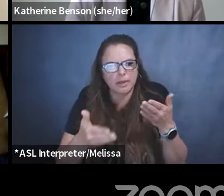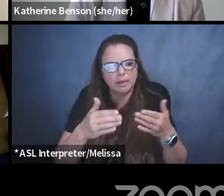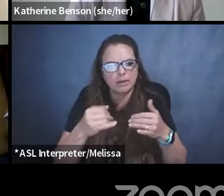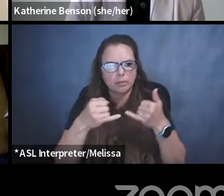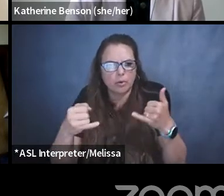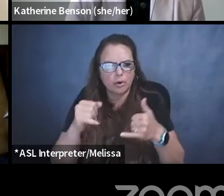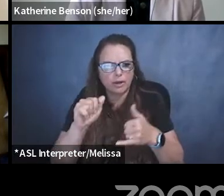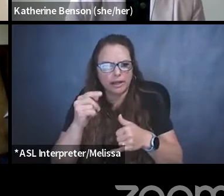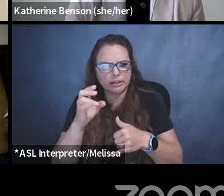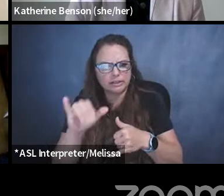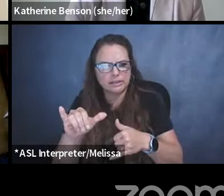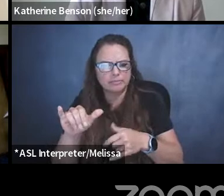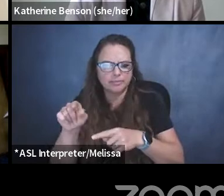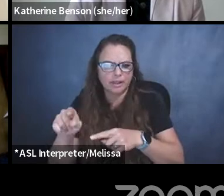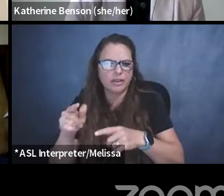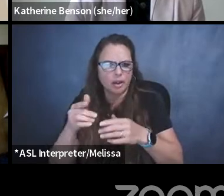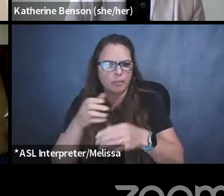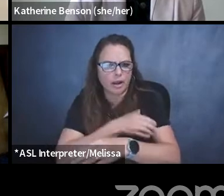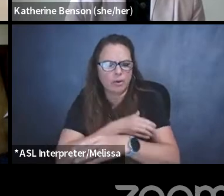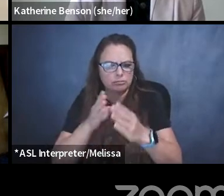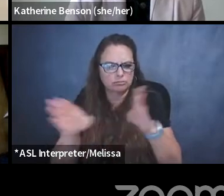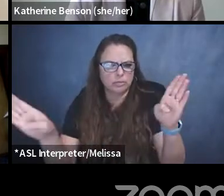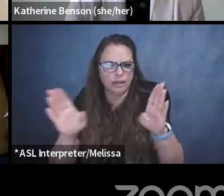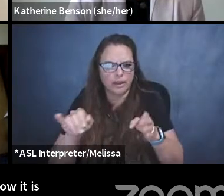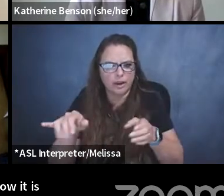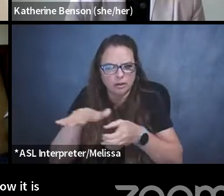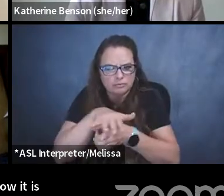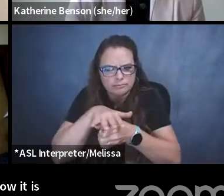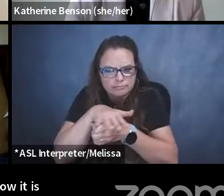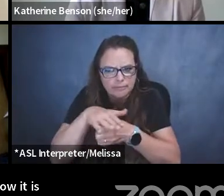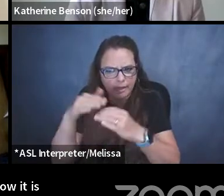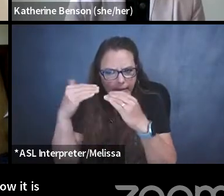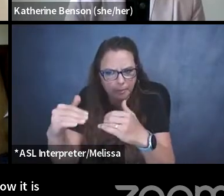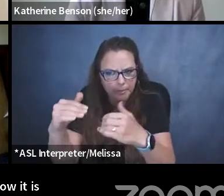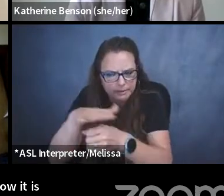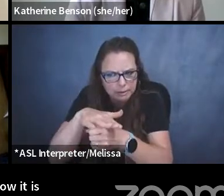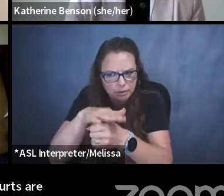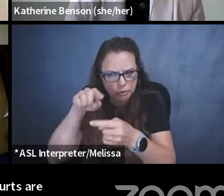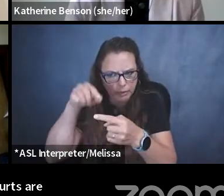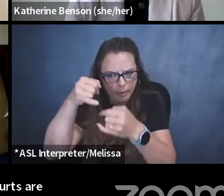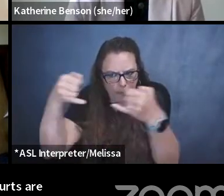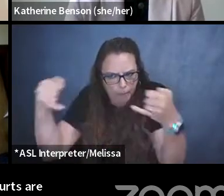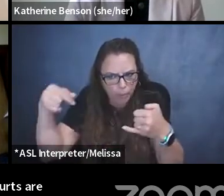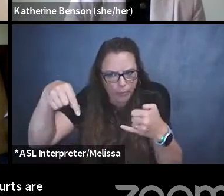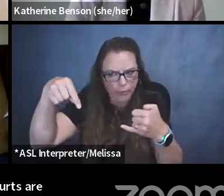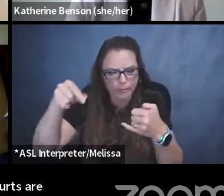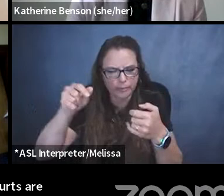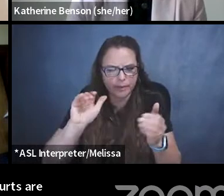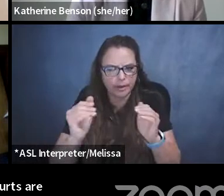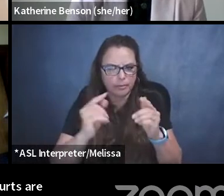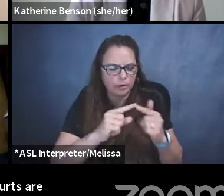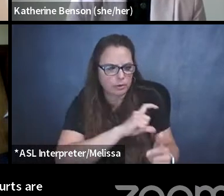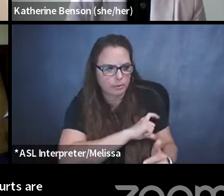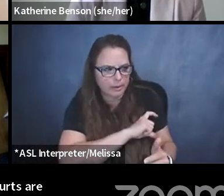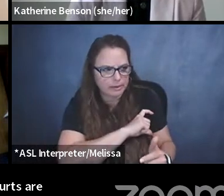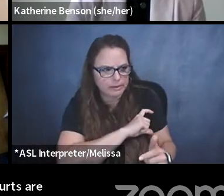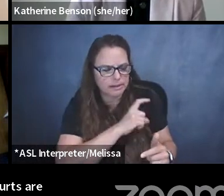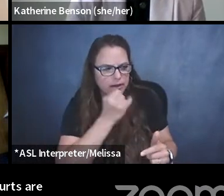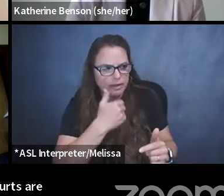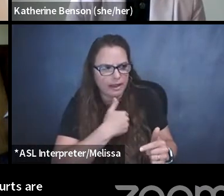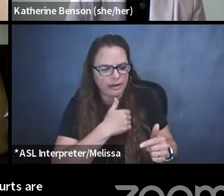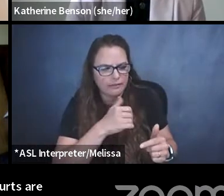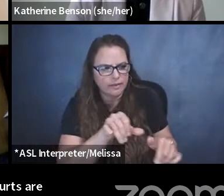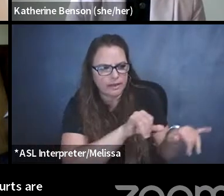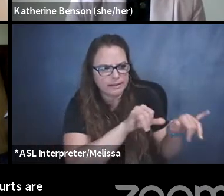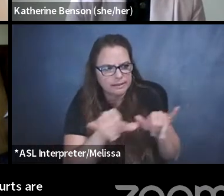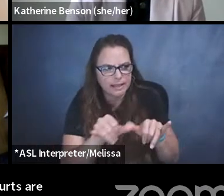while their powers are really broad, they're geographically limited to the border versus the police, if they had those same